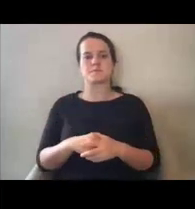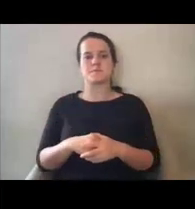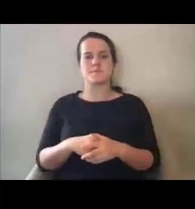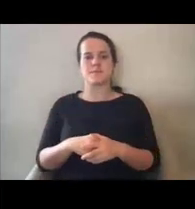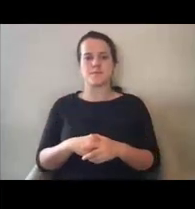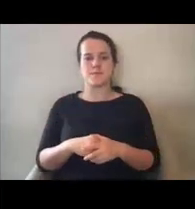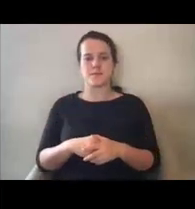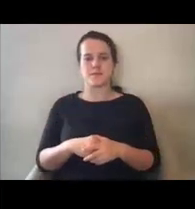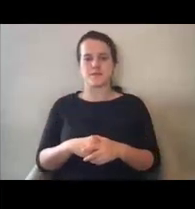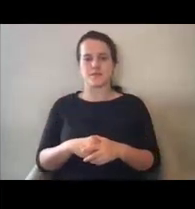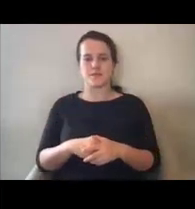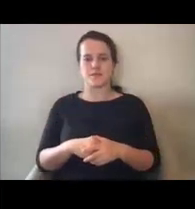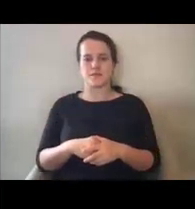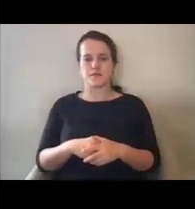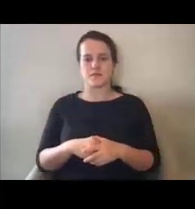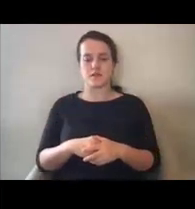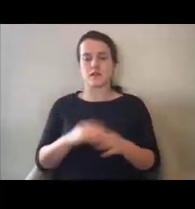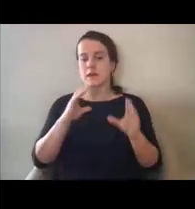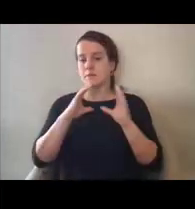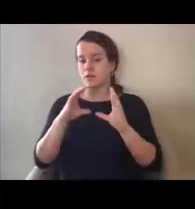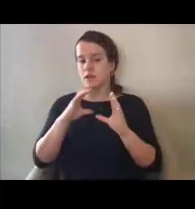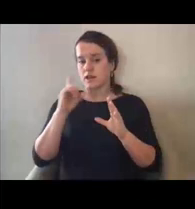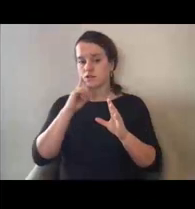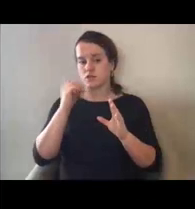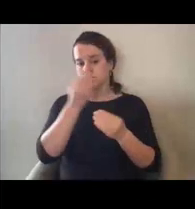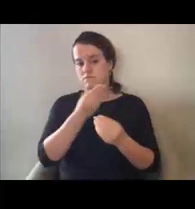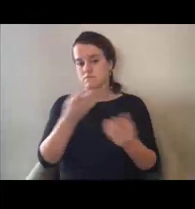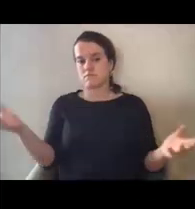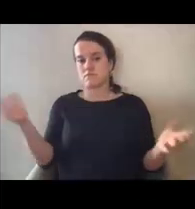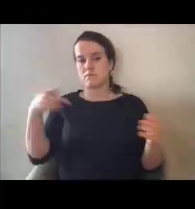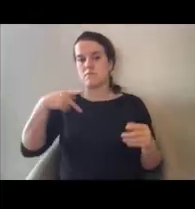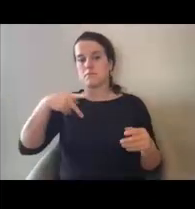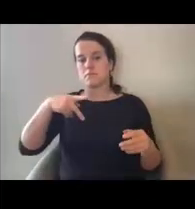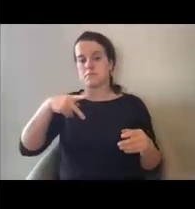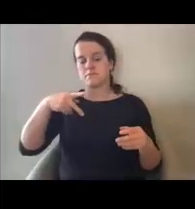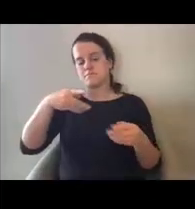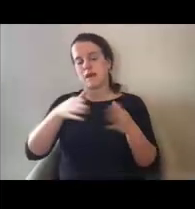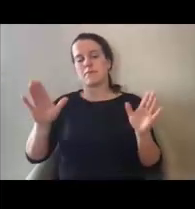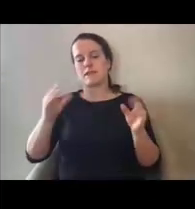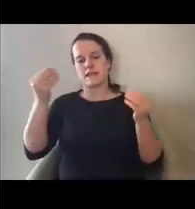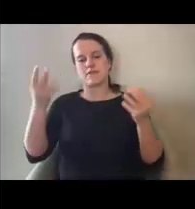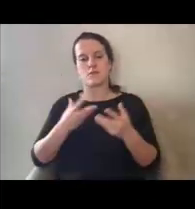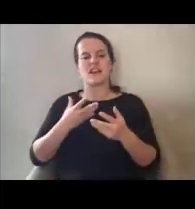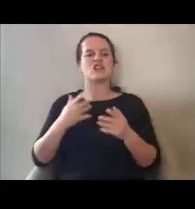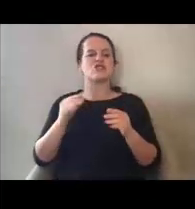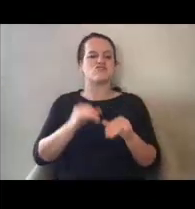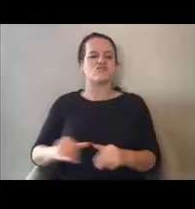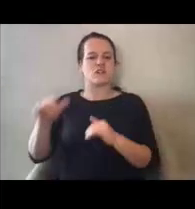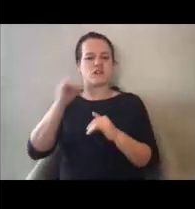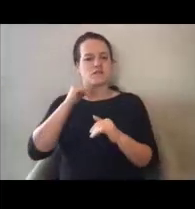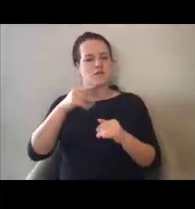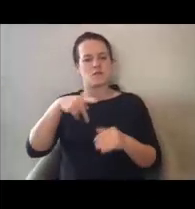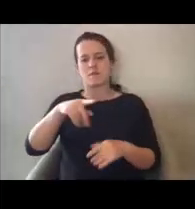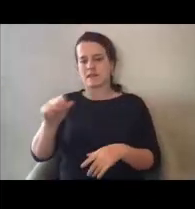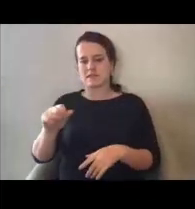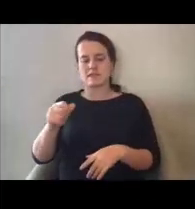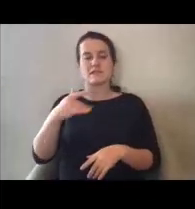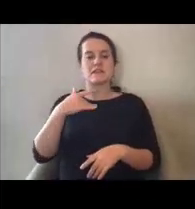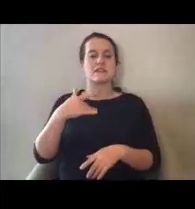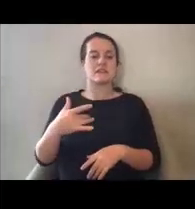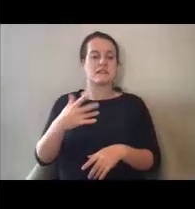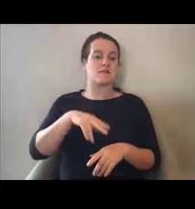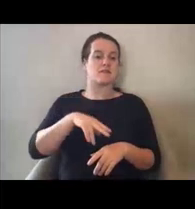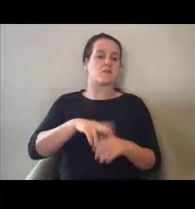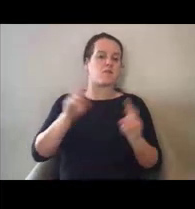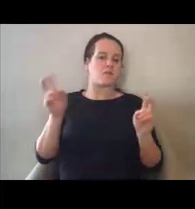Um, communications to disseminate public information. This is standard eligibility for public assistance. This is, but normally these are